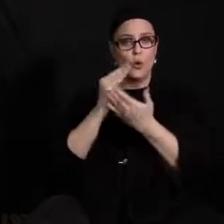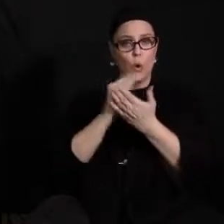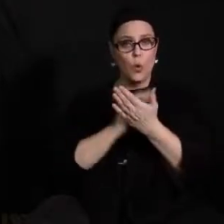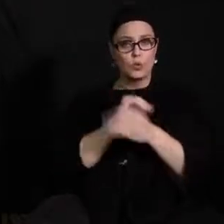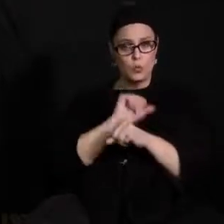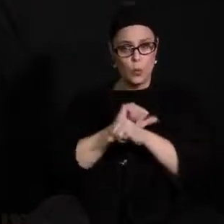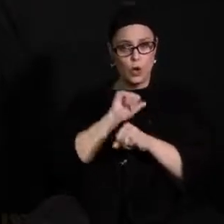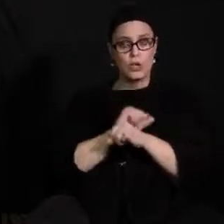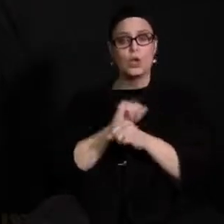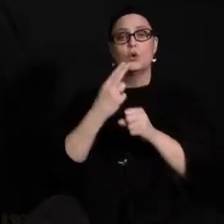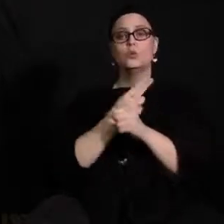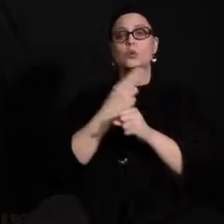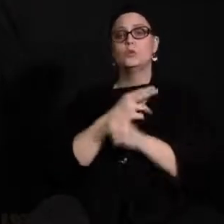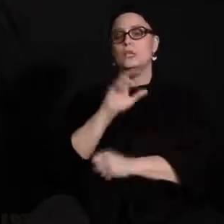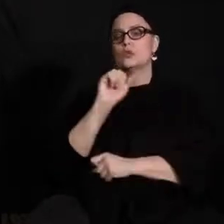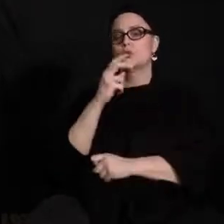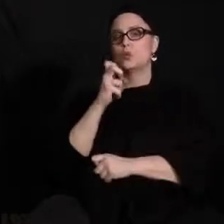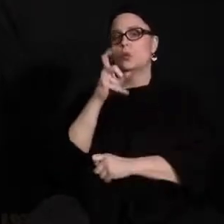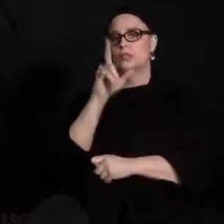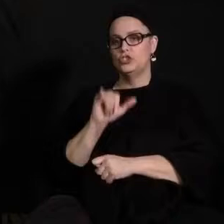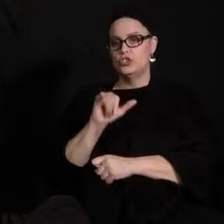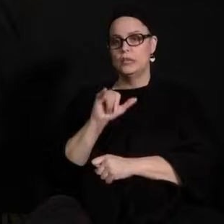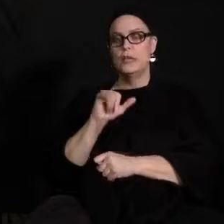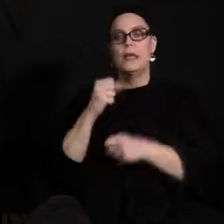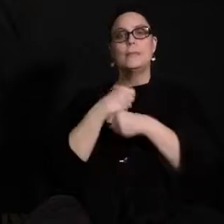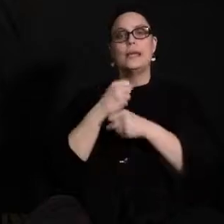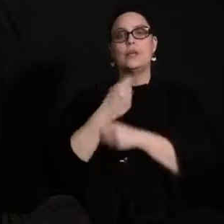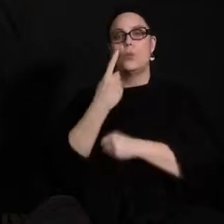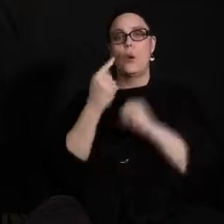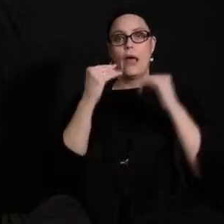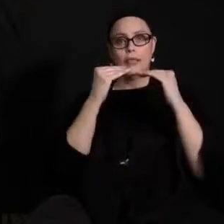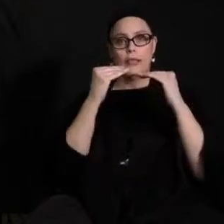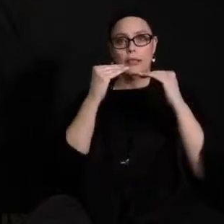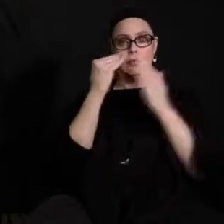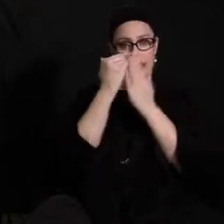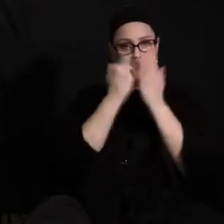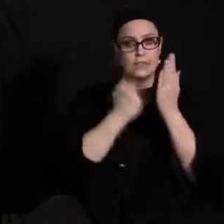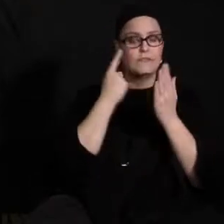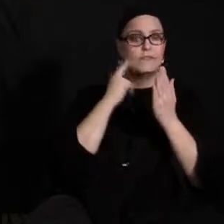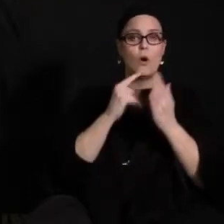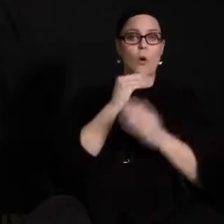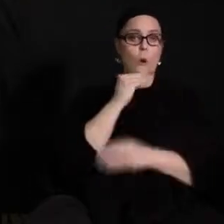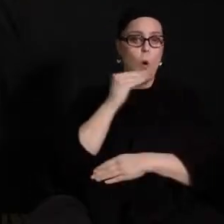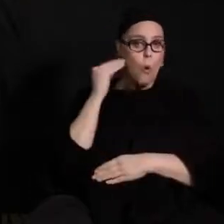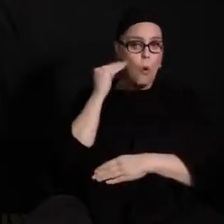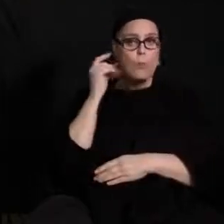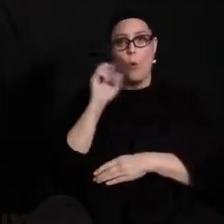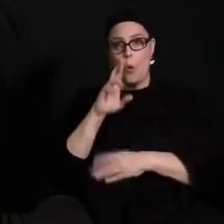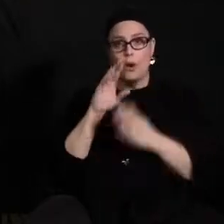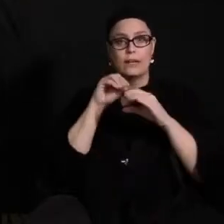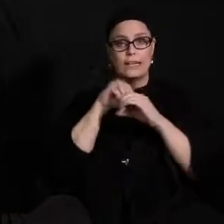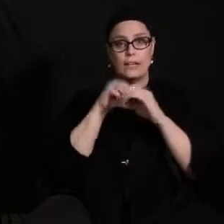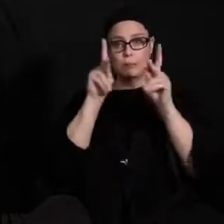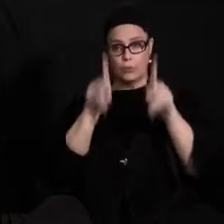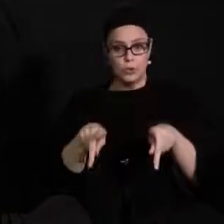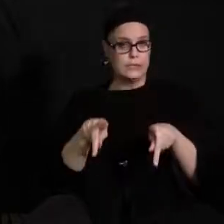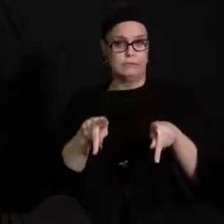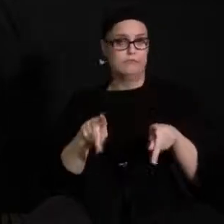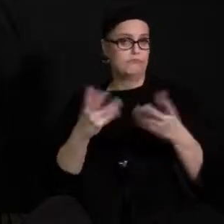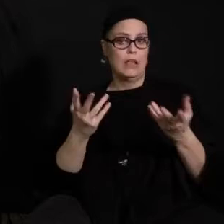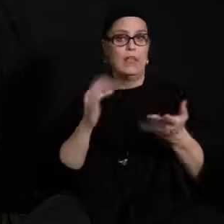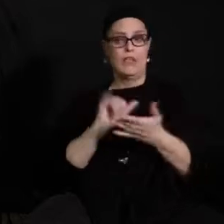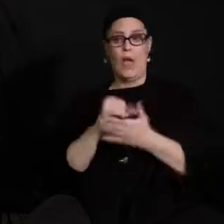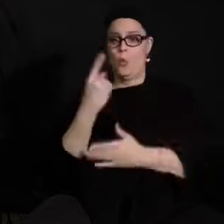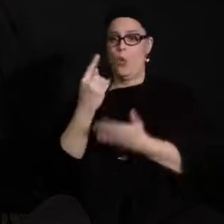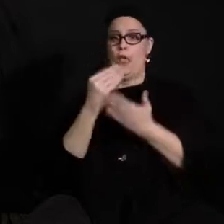of their students and creating one lesson for students students who are at home and students who are in person. And so that one